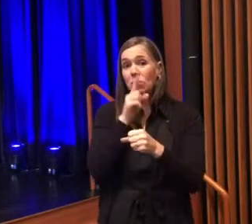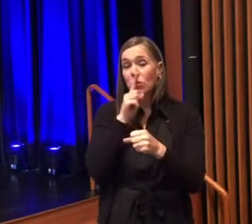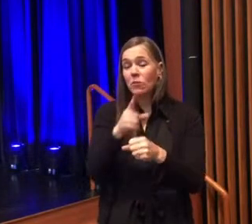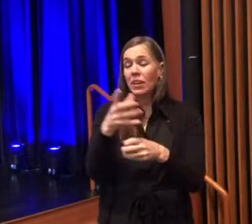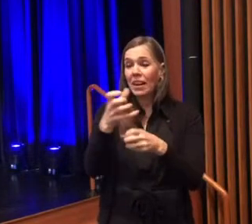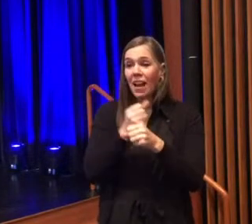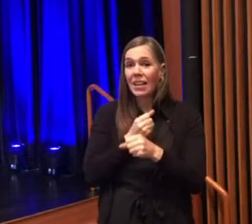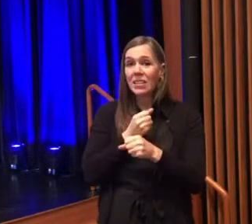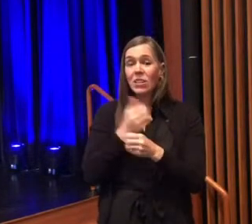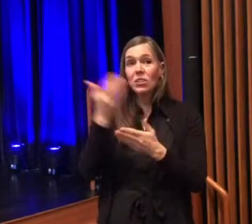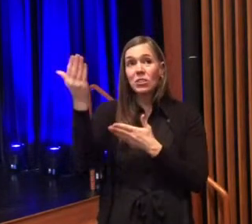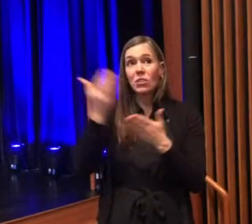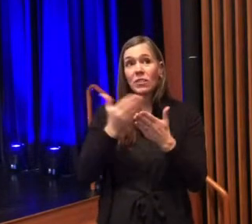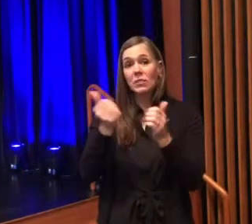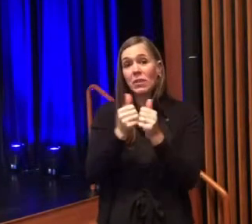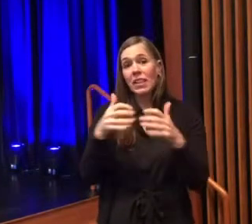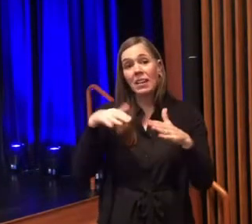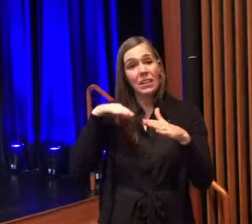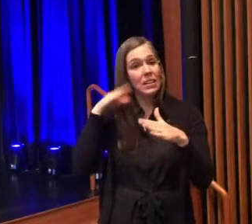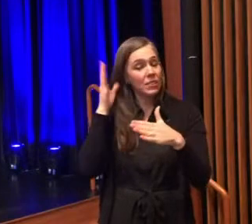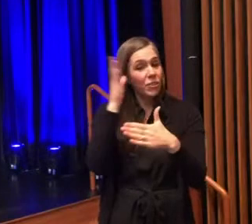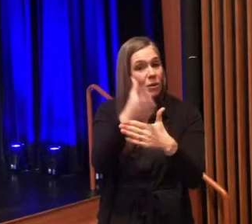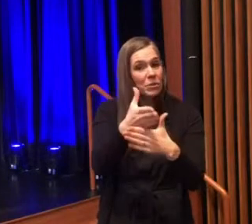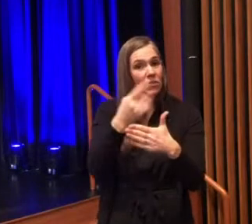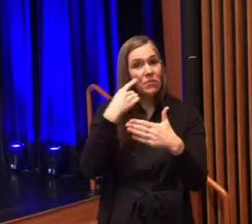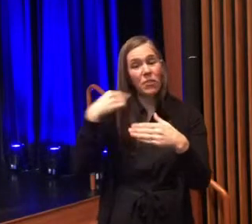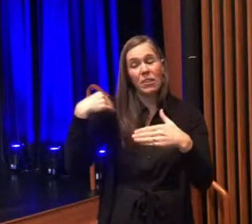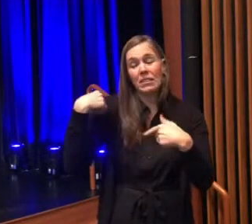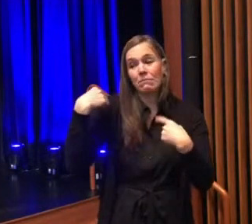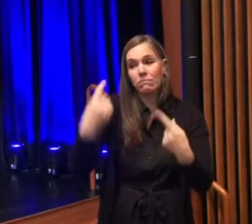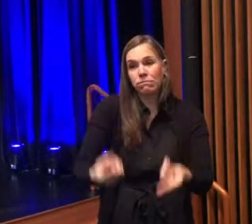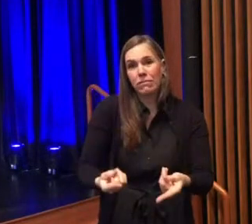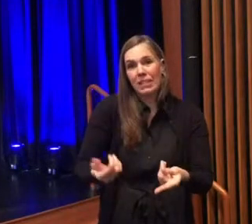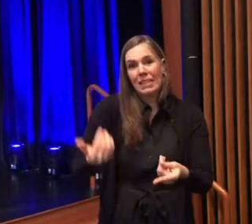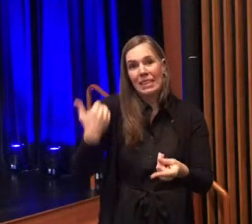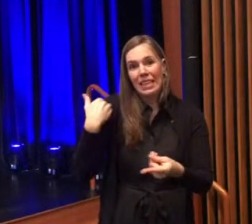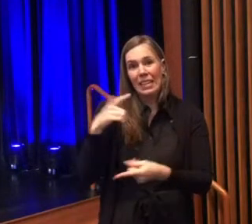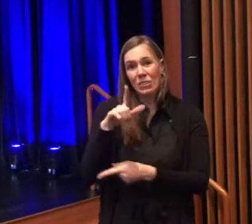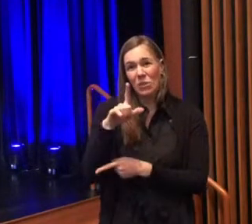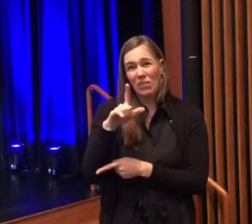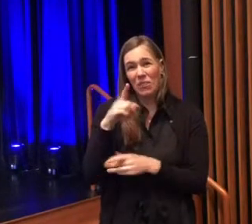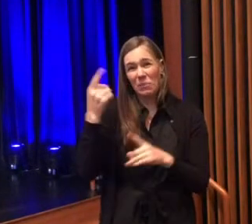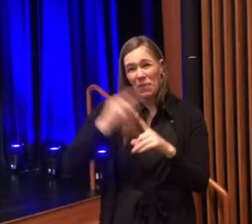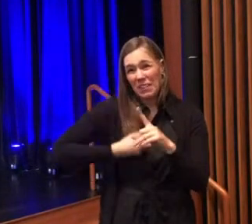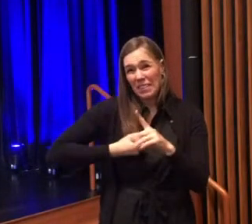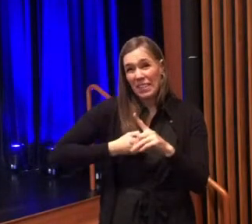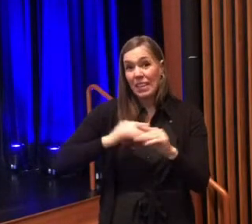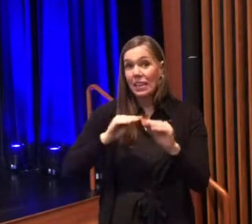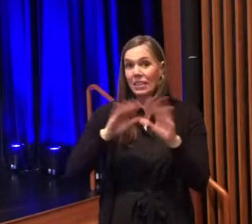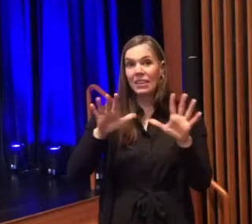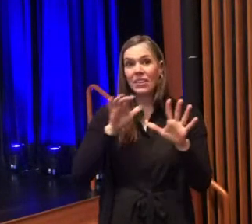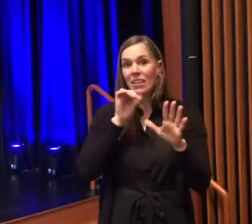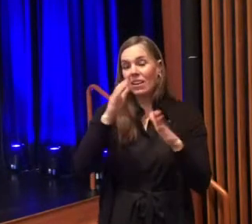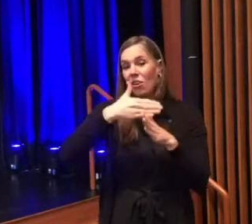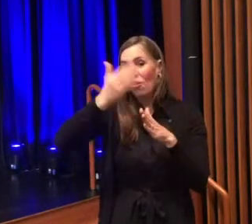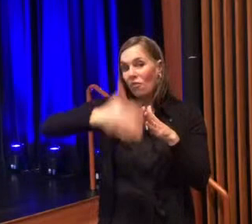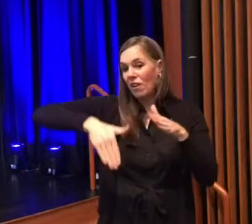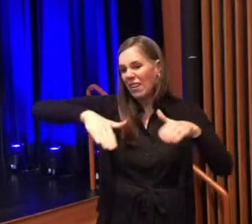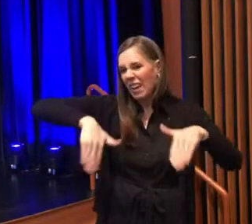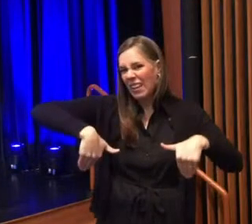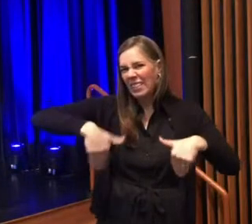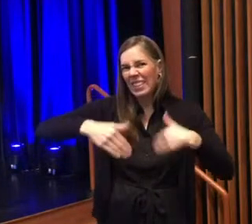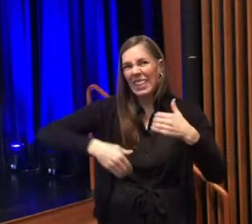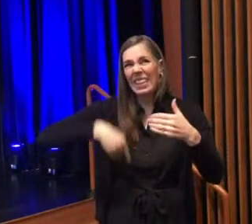interruption for the past 21 plus months but we are clearly not out of the woods yet we're starting off